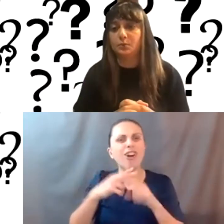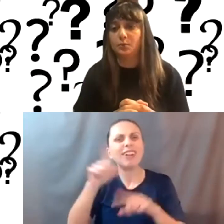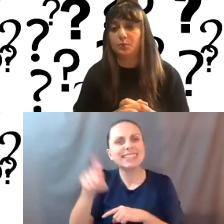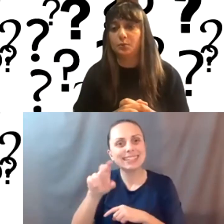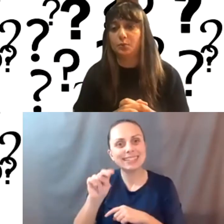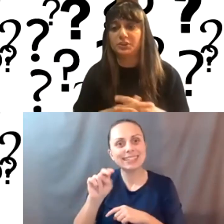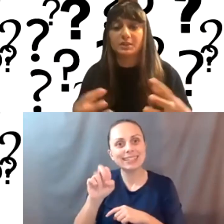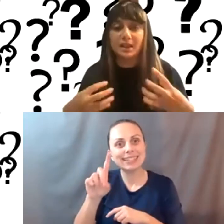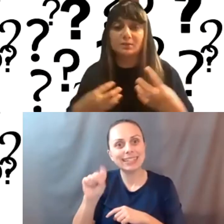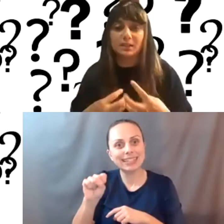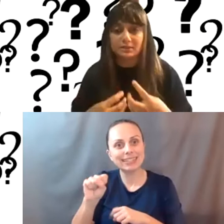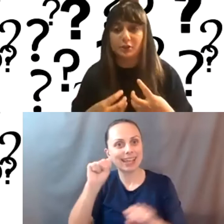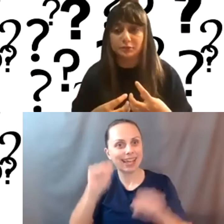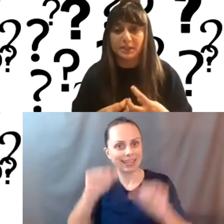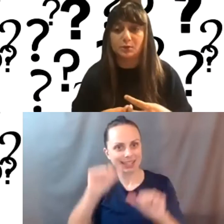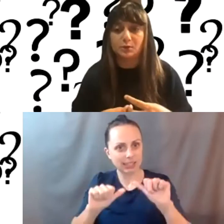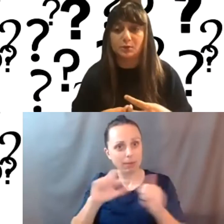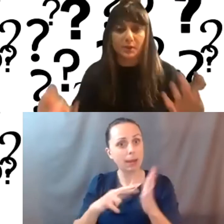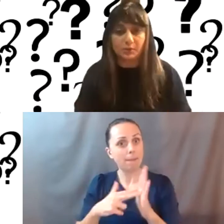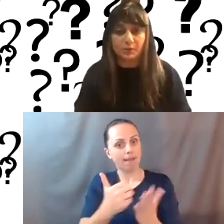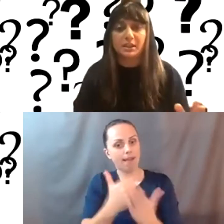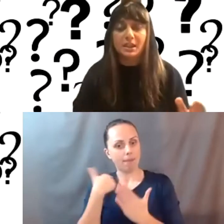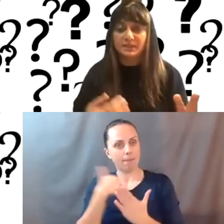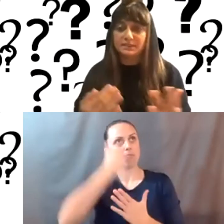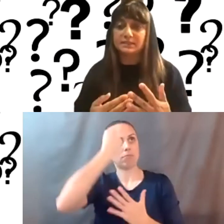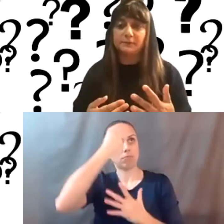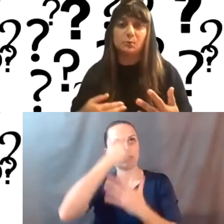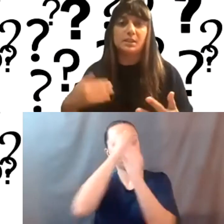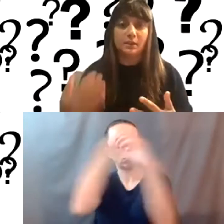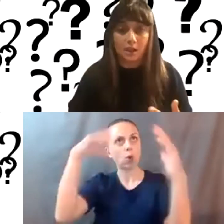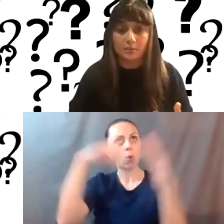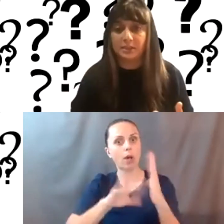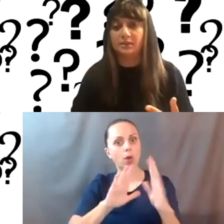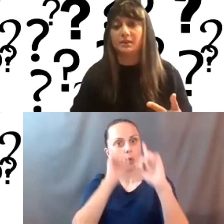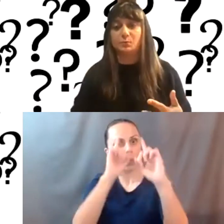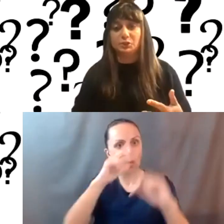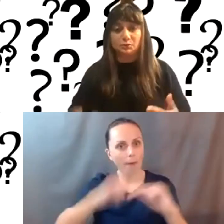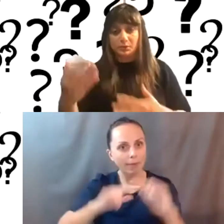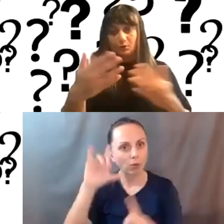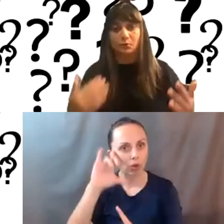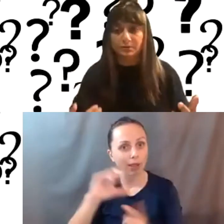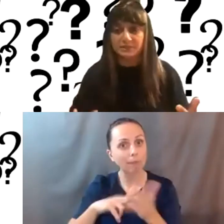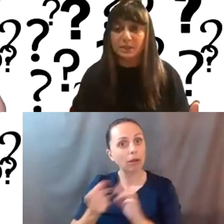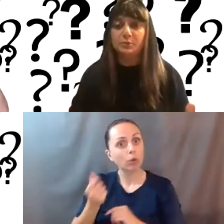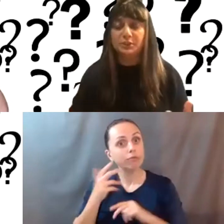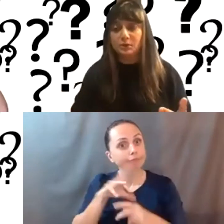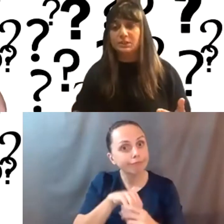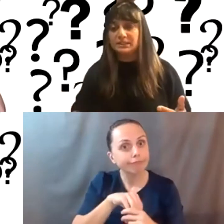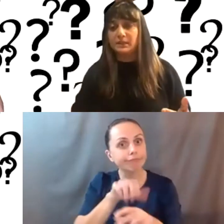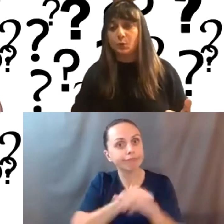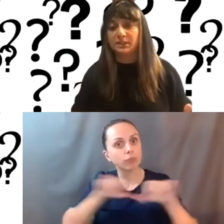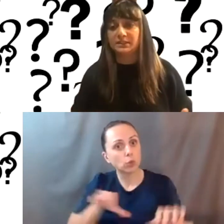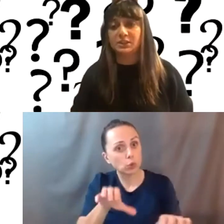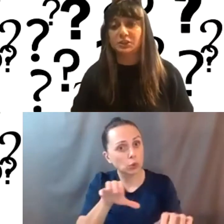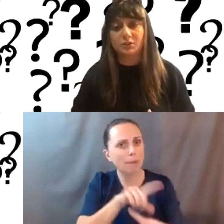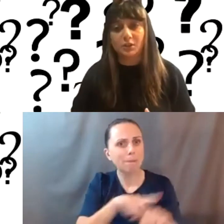Um, which allows us to understand what you want to build. And this is stuff that we can come in and that we do in our roles, but you can